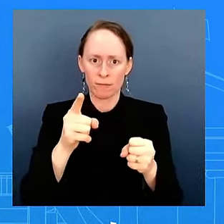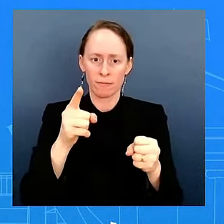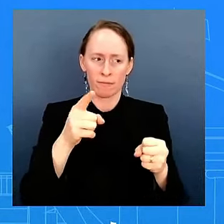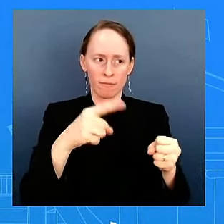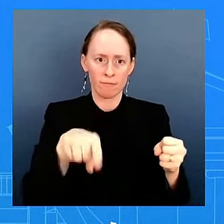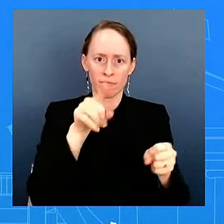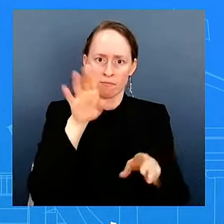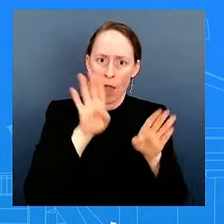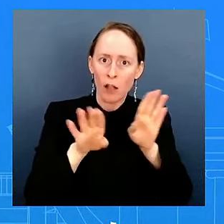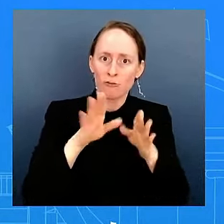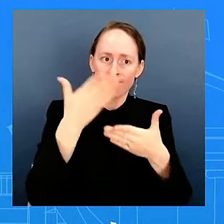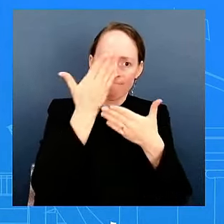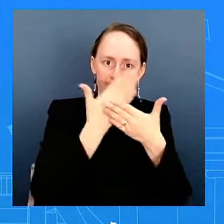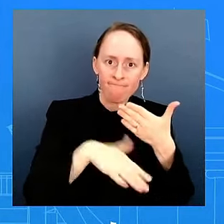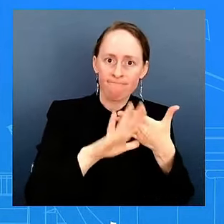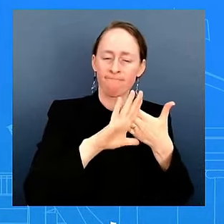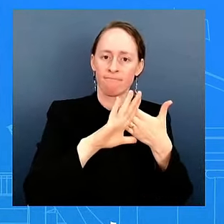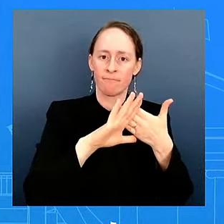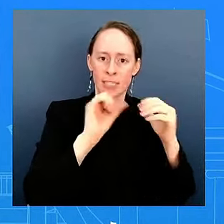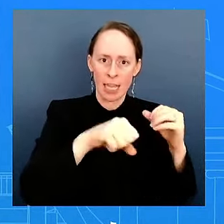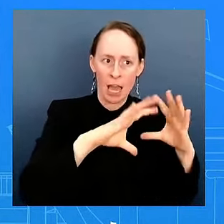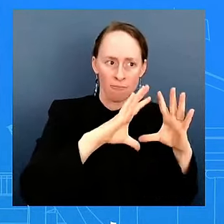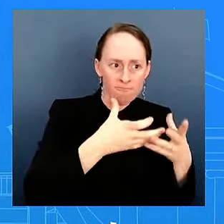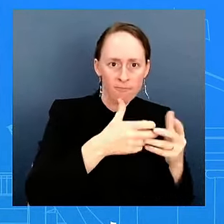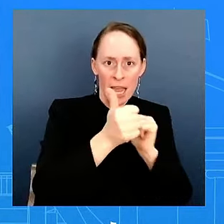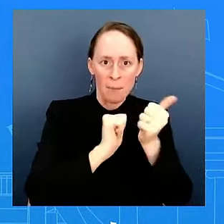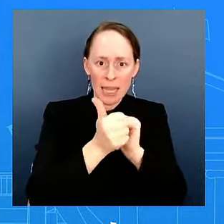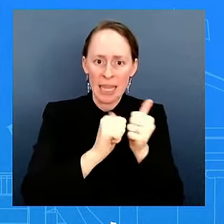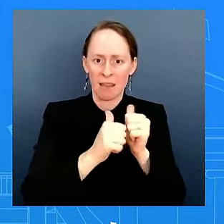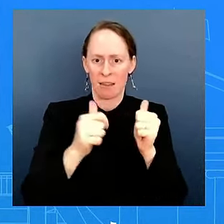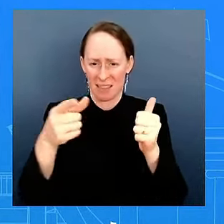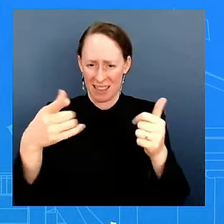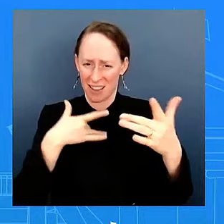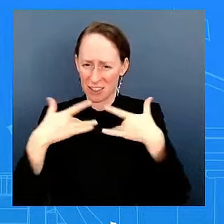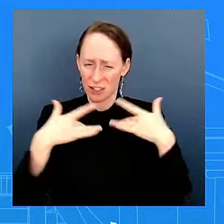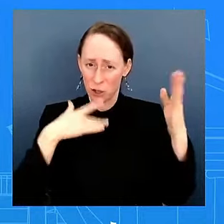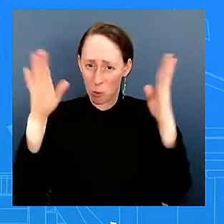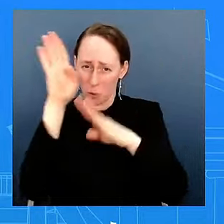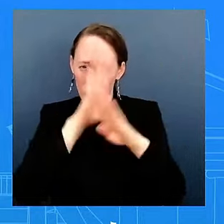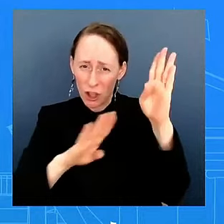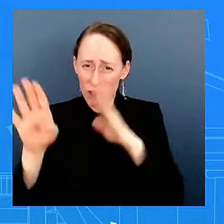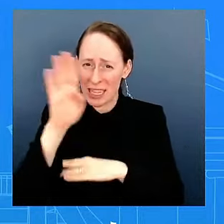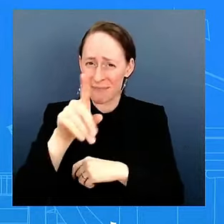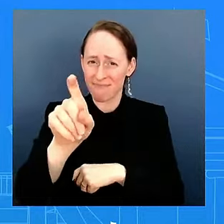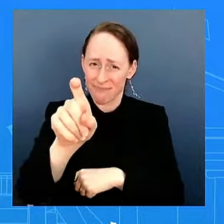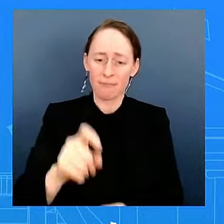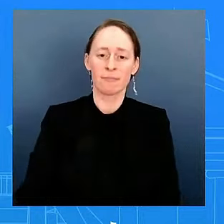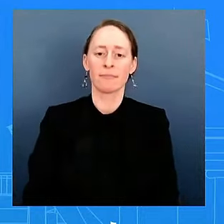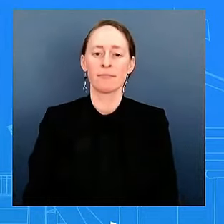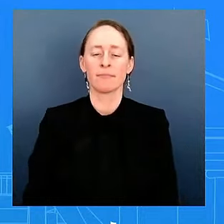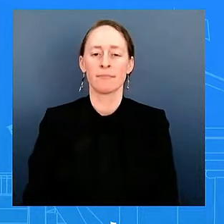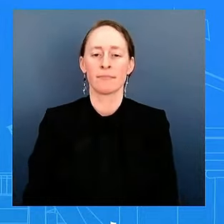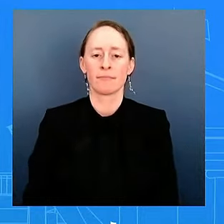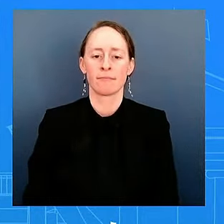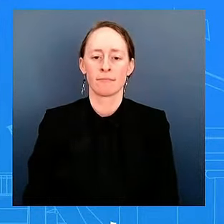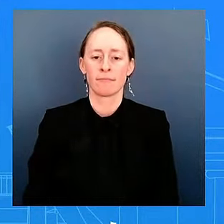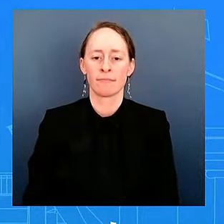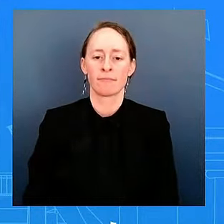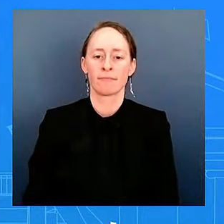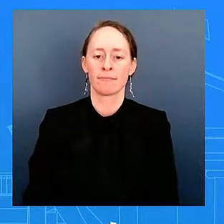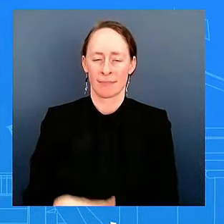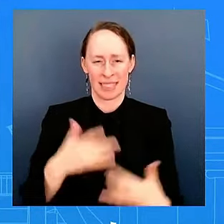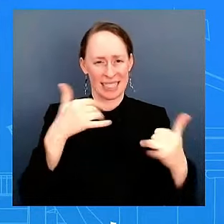the President share that concern? So let me just say, so there's still ongoing litigation, so I would have to refer you to DOJ. But more broadly,